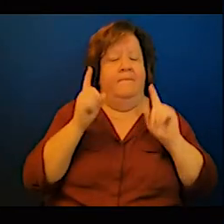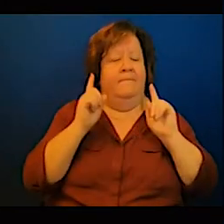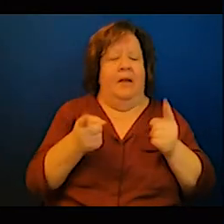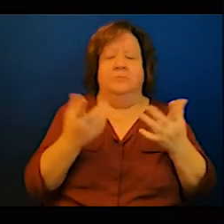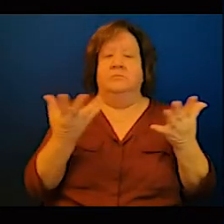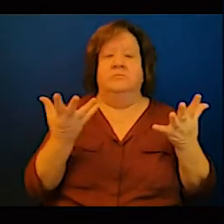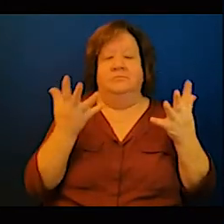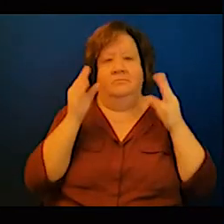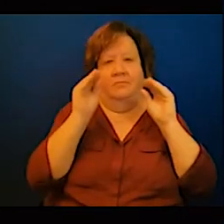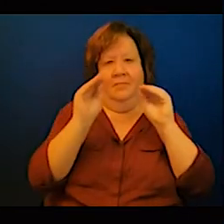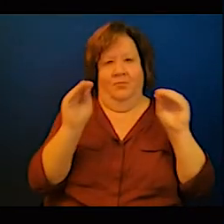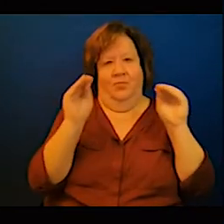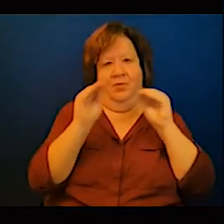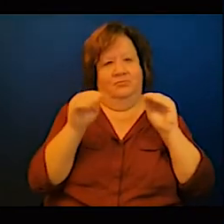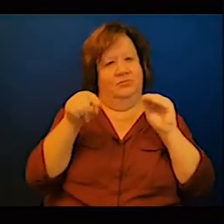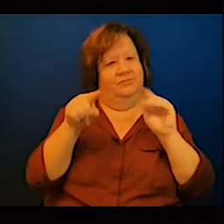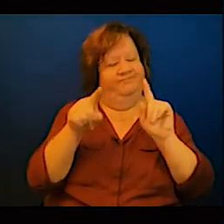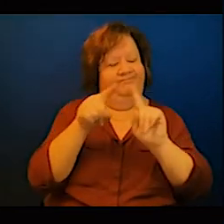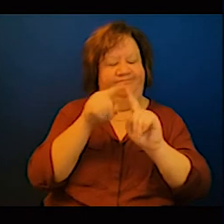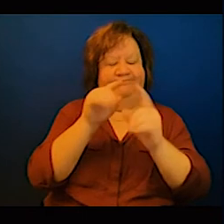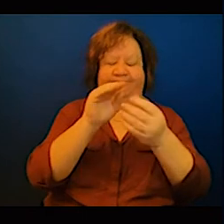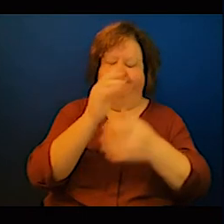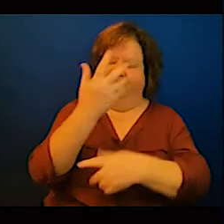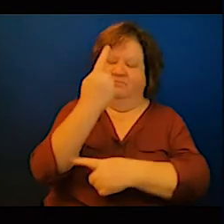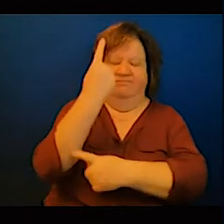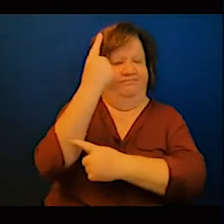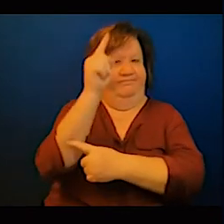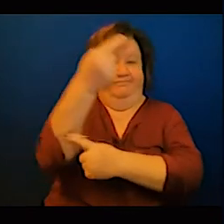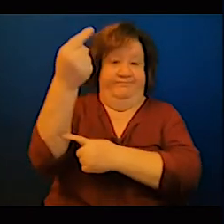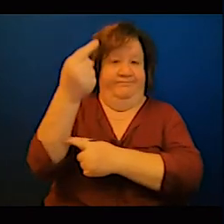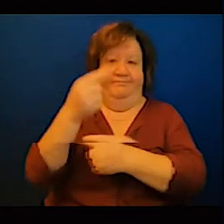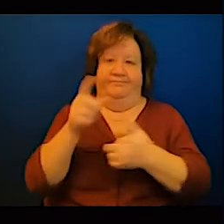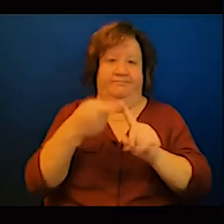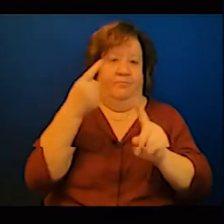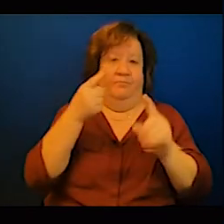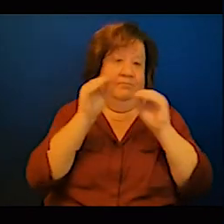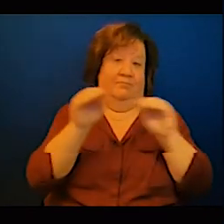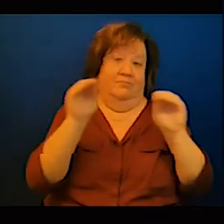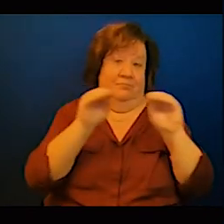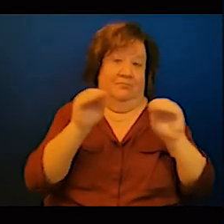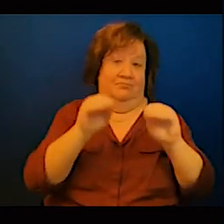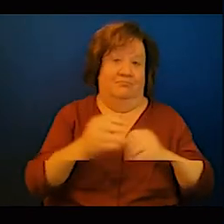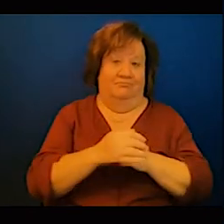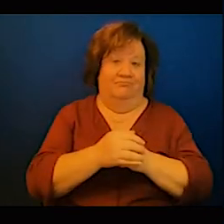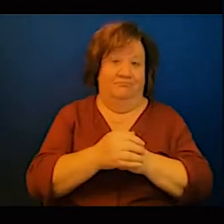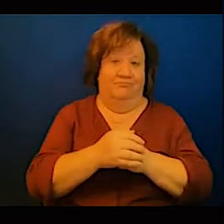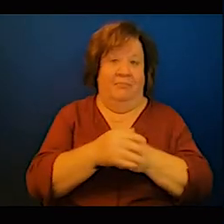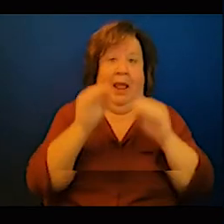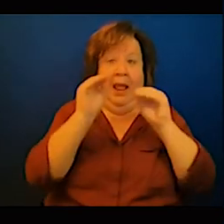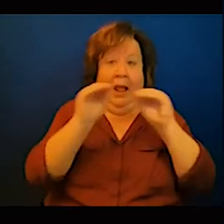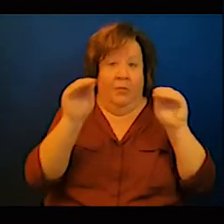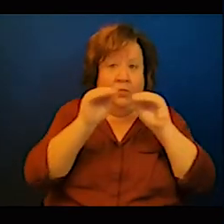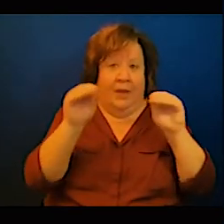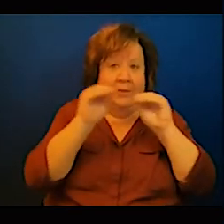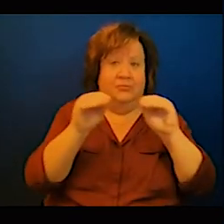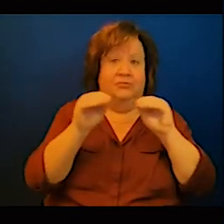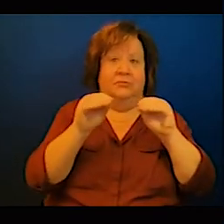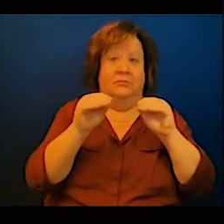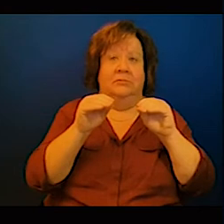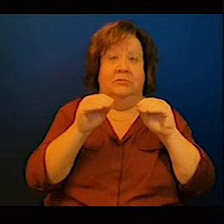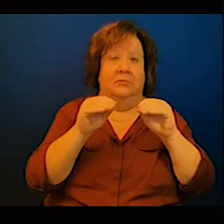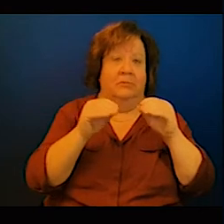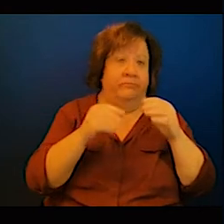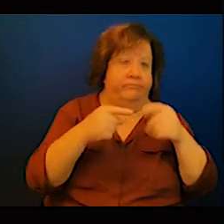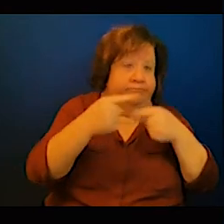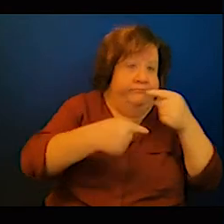renewable or not the second issue we have in sub-Saharan Africa and maybe in other countries in Africa is that